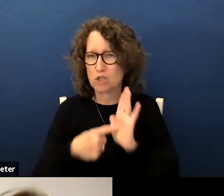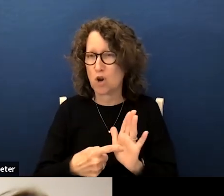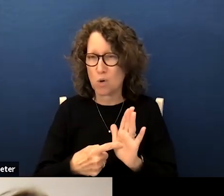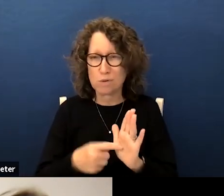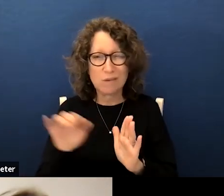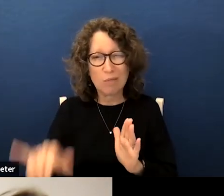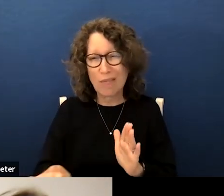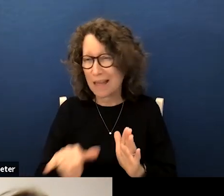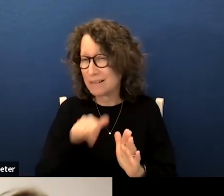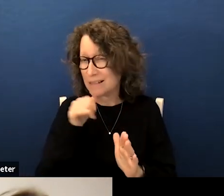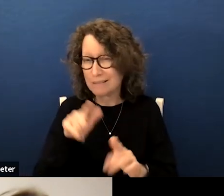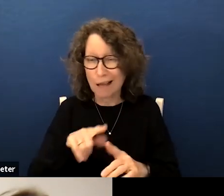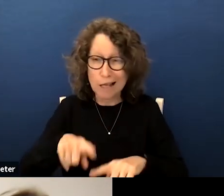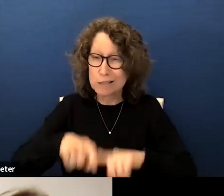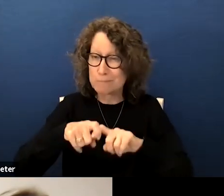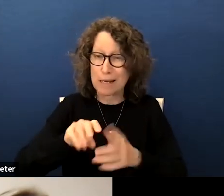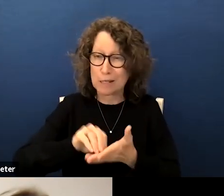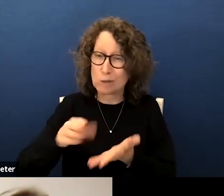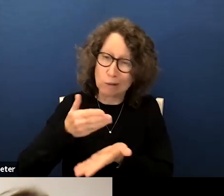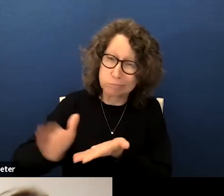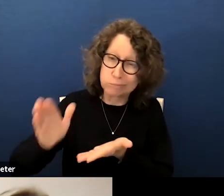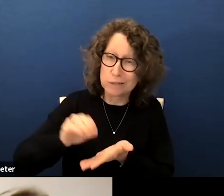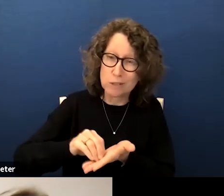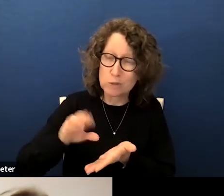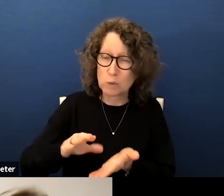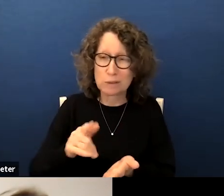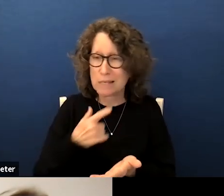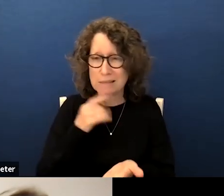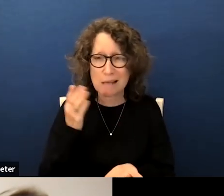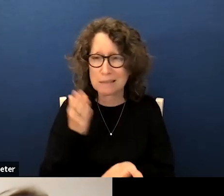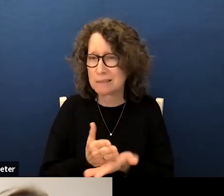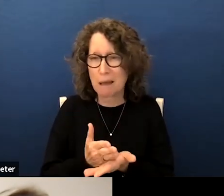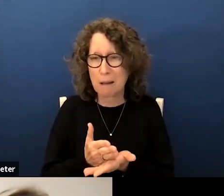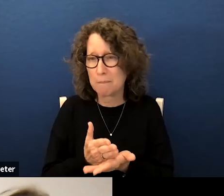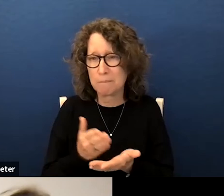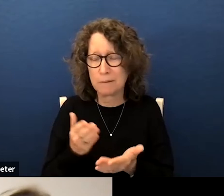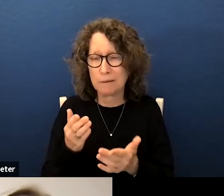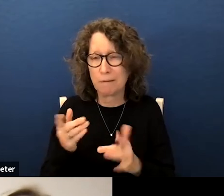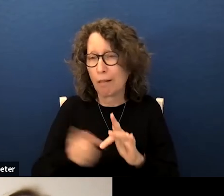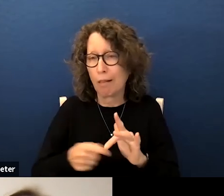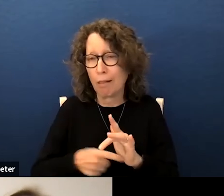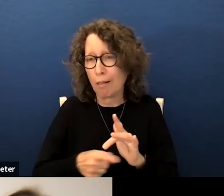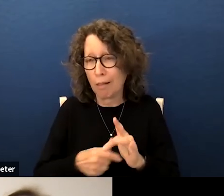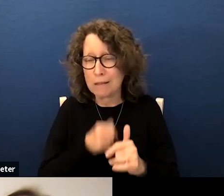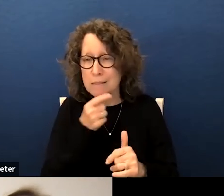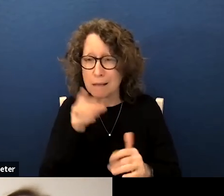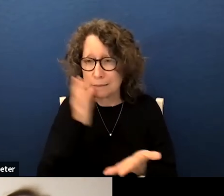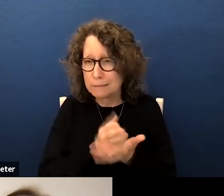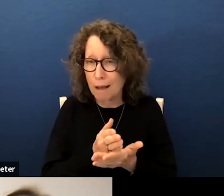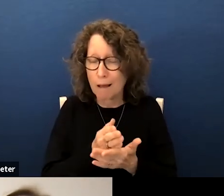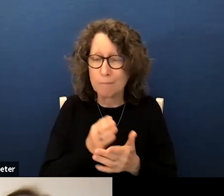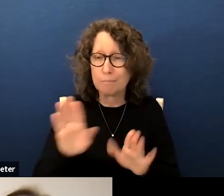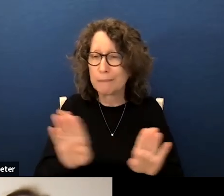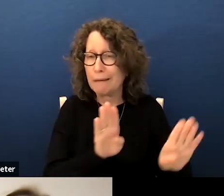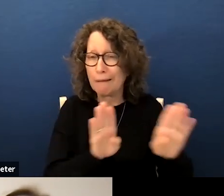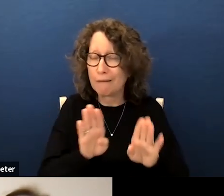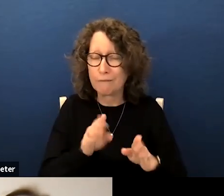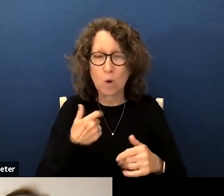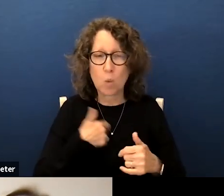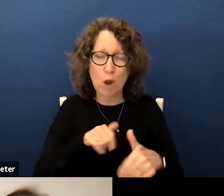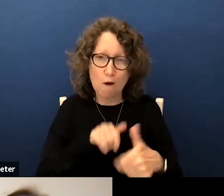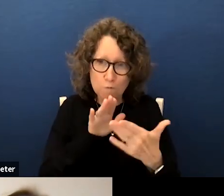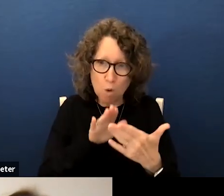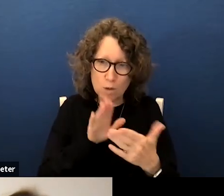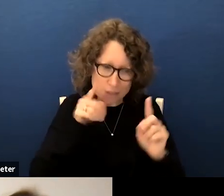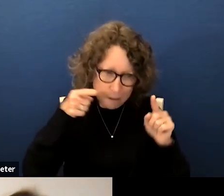stop recidivism in this area we are focusing on addressing